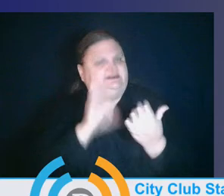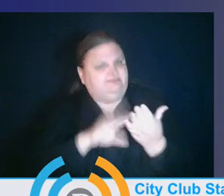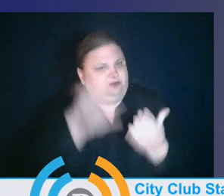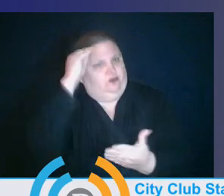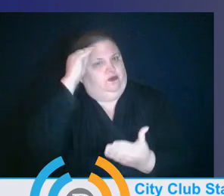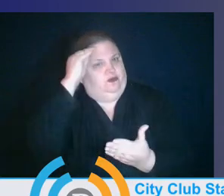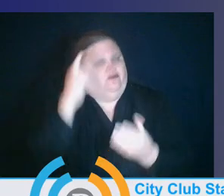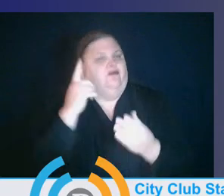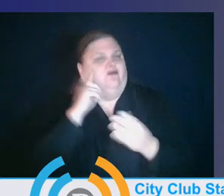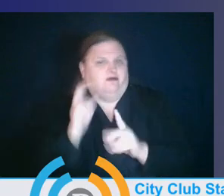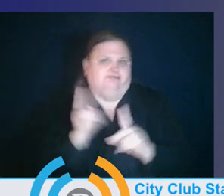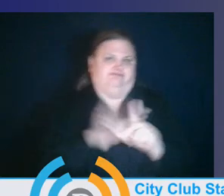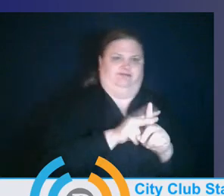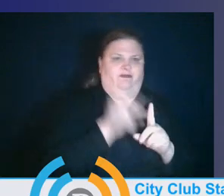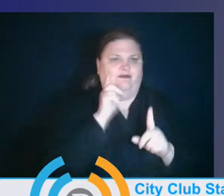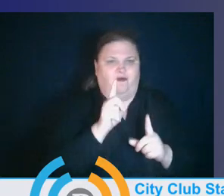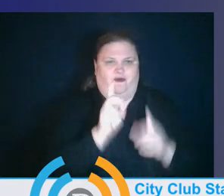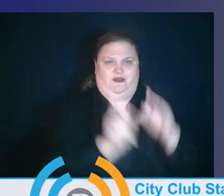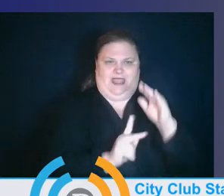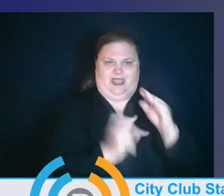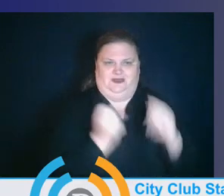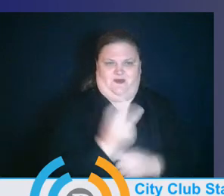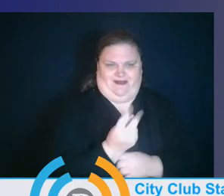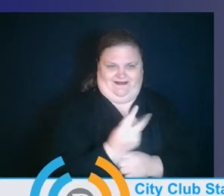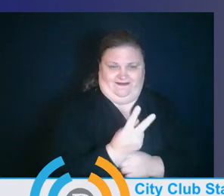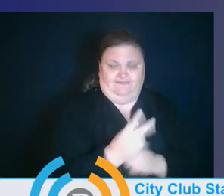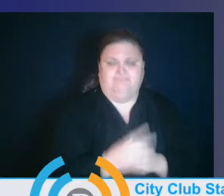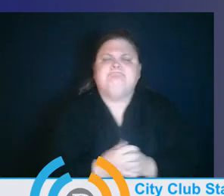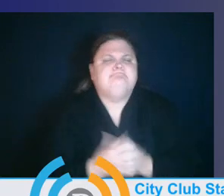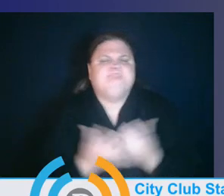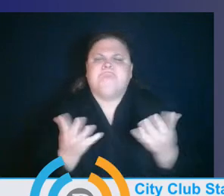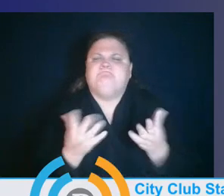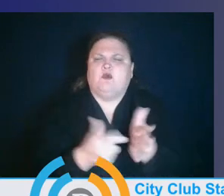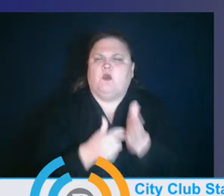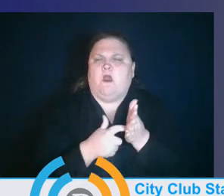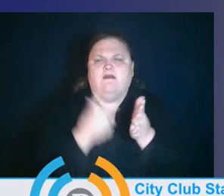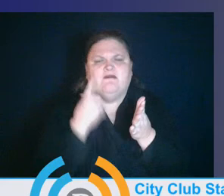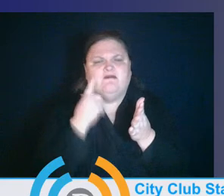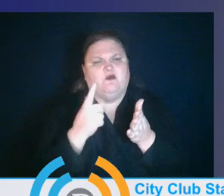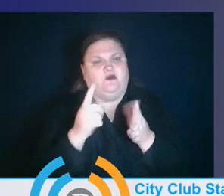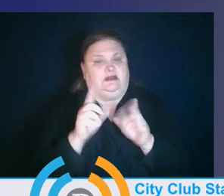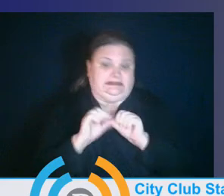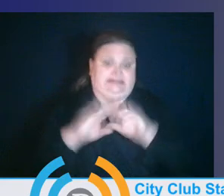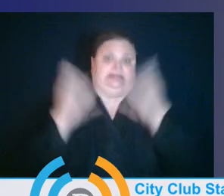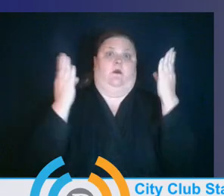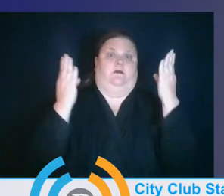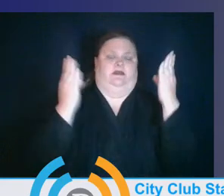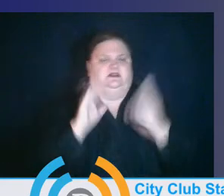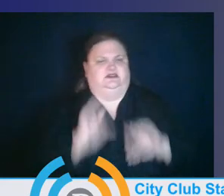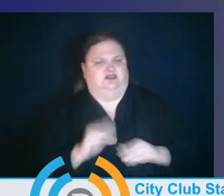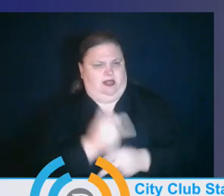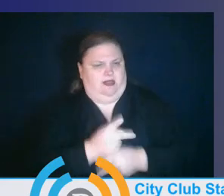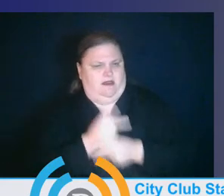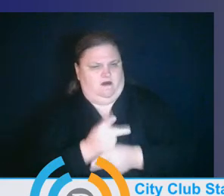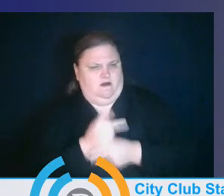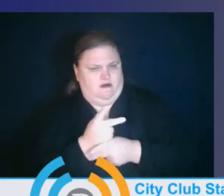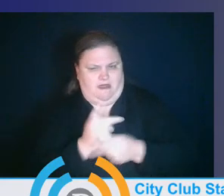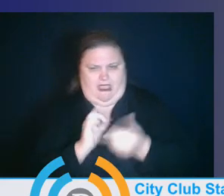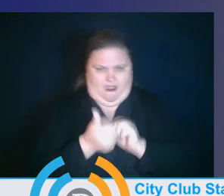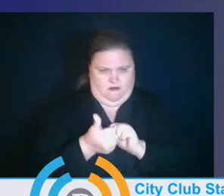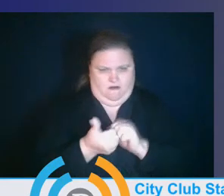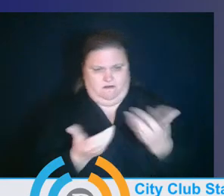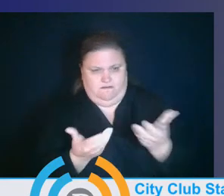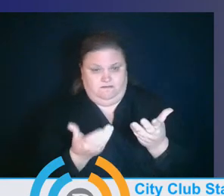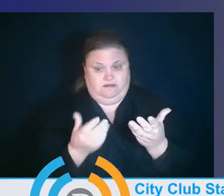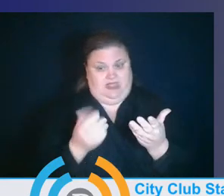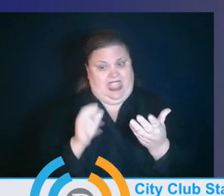Can you tell us what it took to keep child care centers open and then talk about whether or not those services were equitably